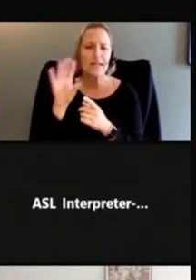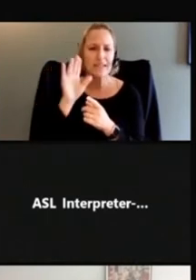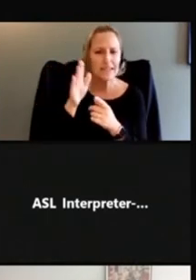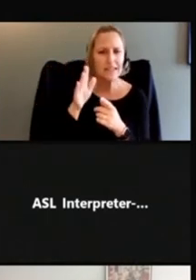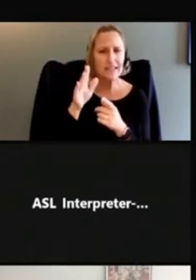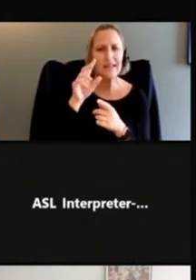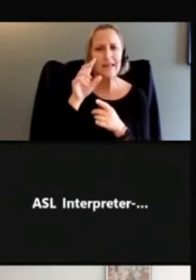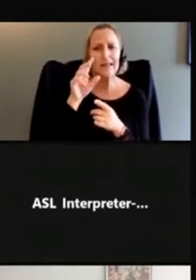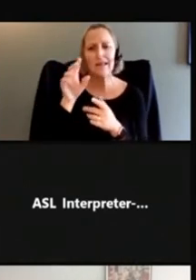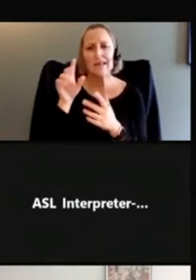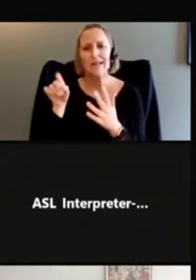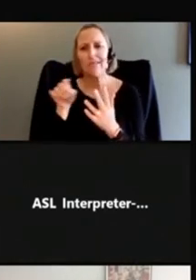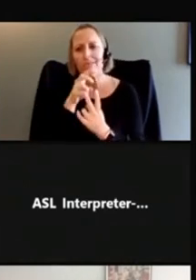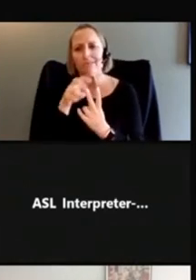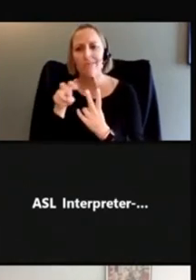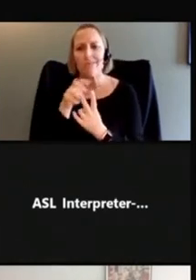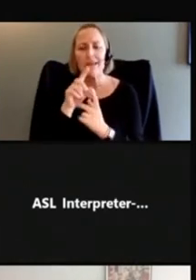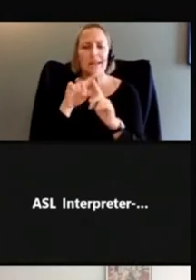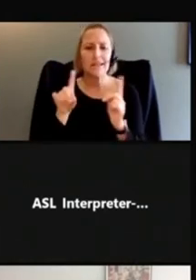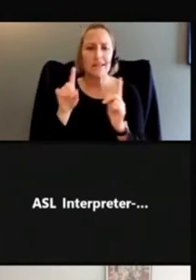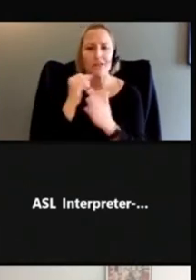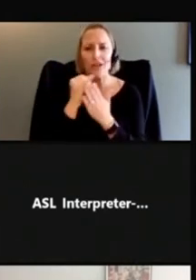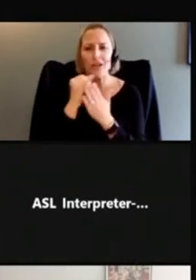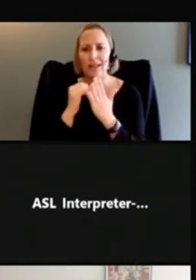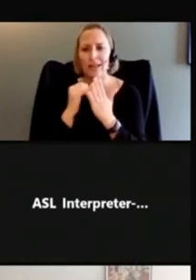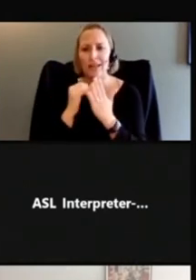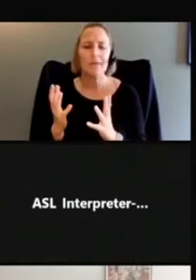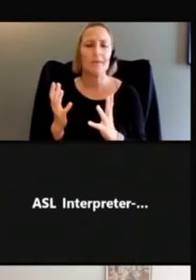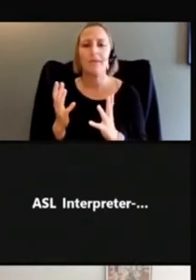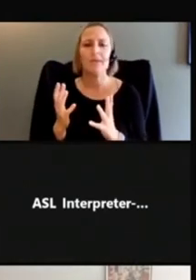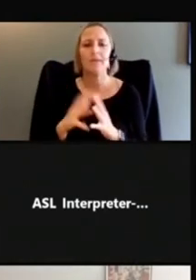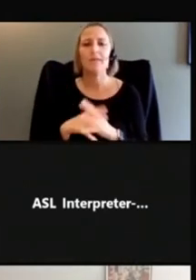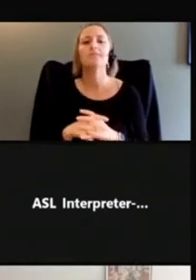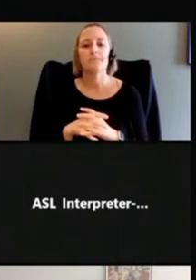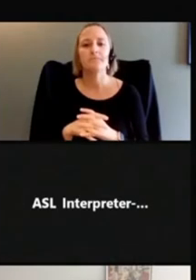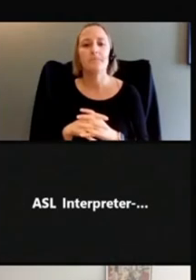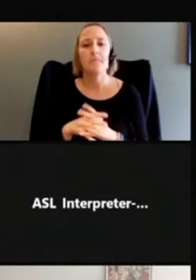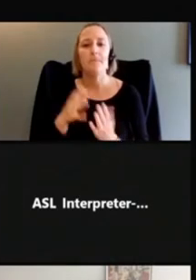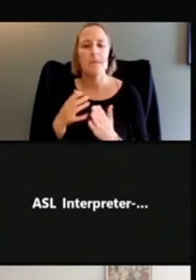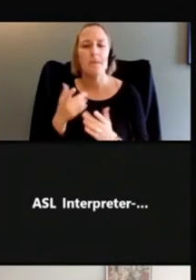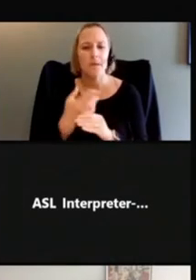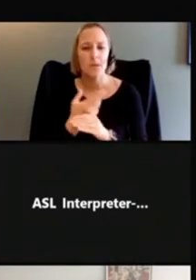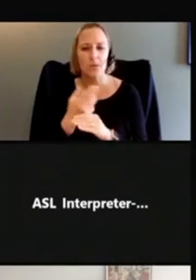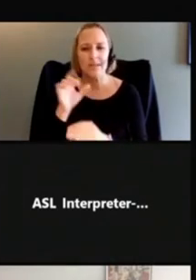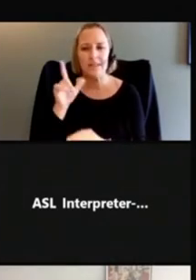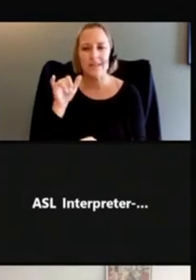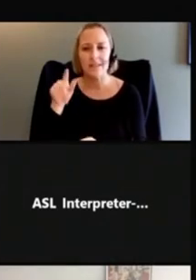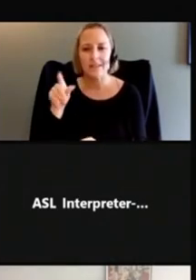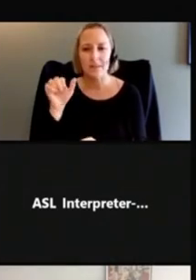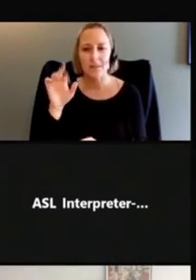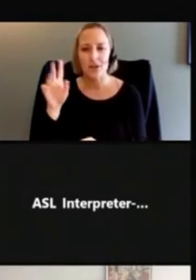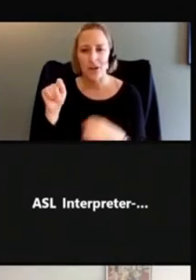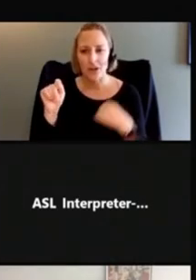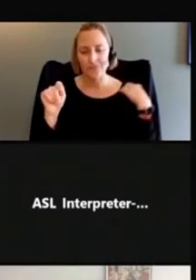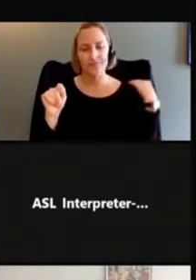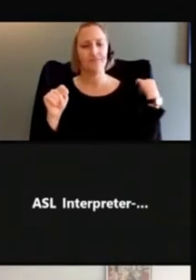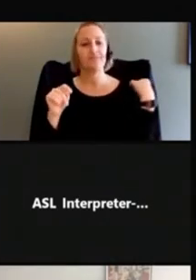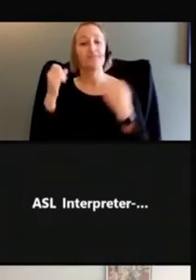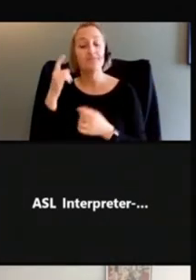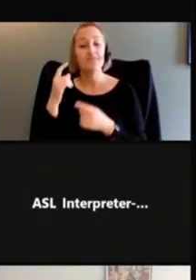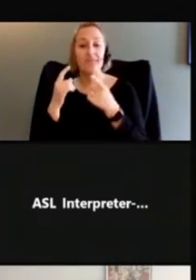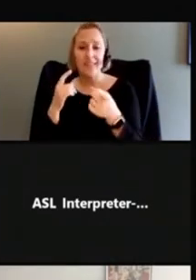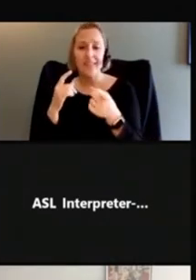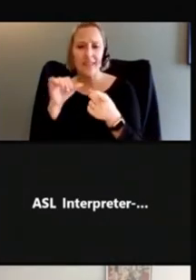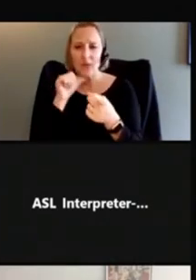different illustrators from maybe clip art or something like that. But that lack of